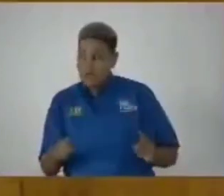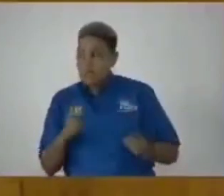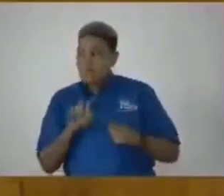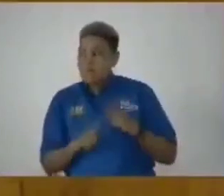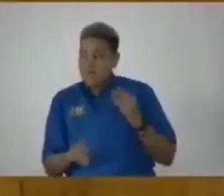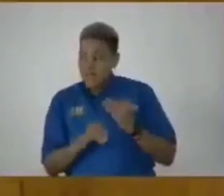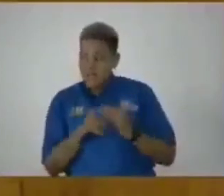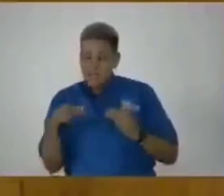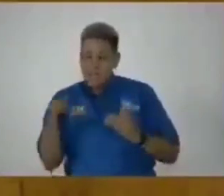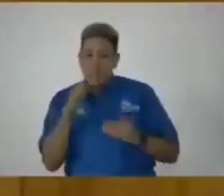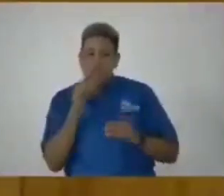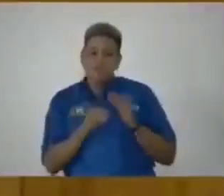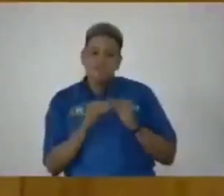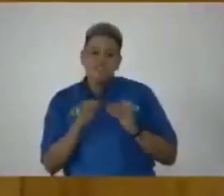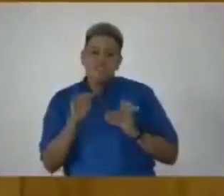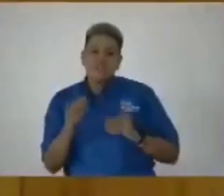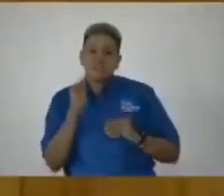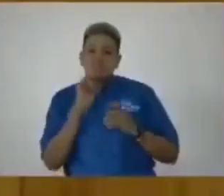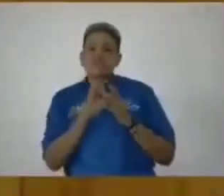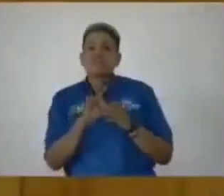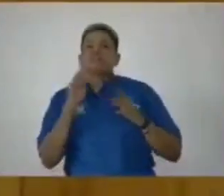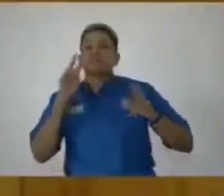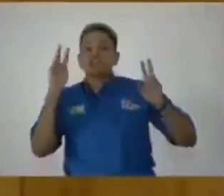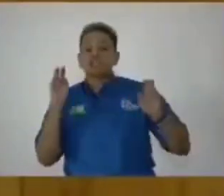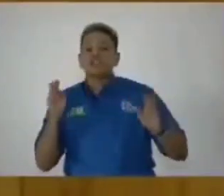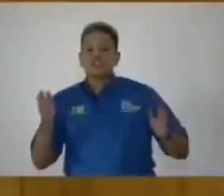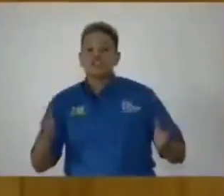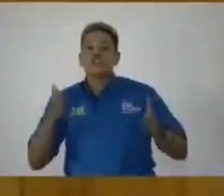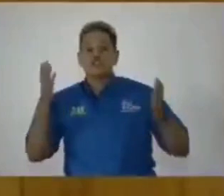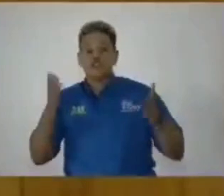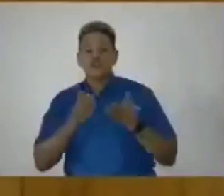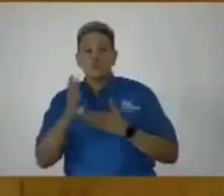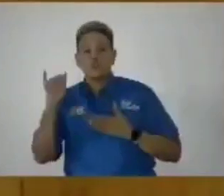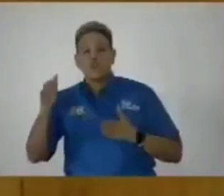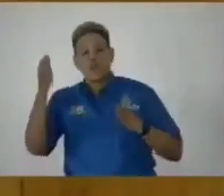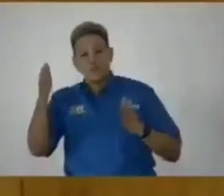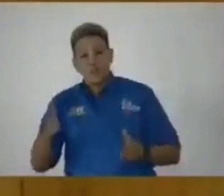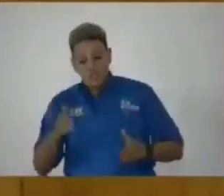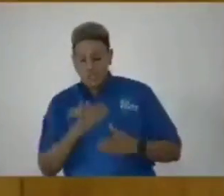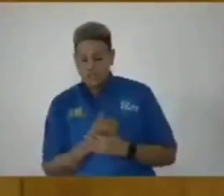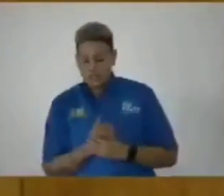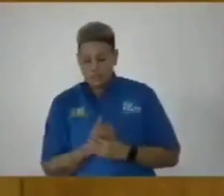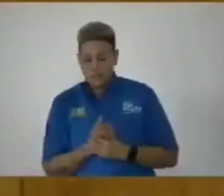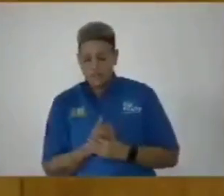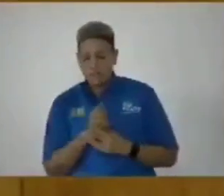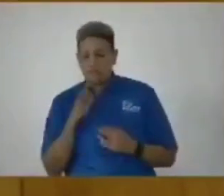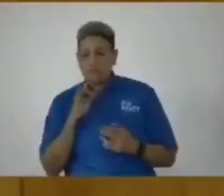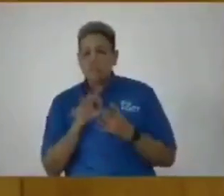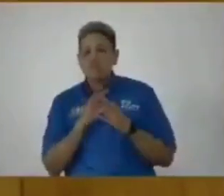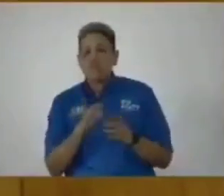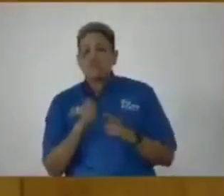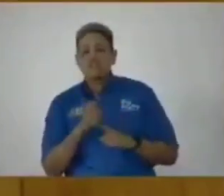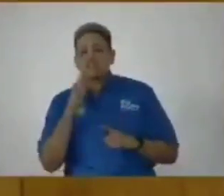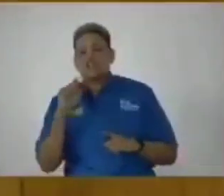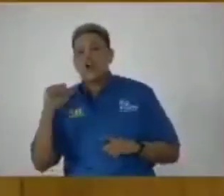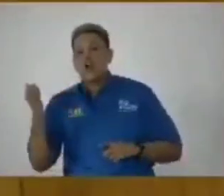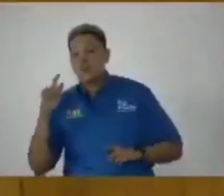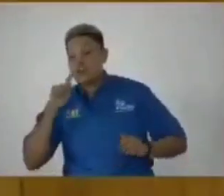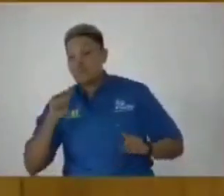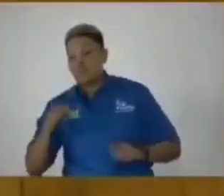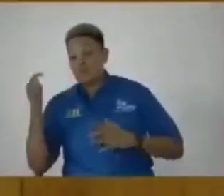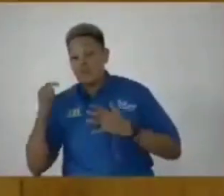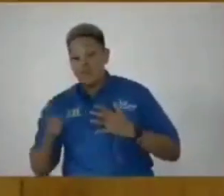they have corrected it in relation to the matters raised by that person. In relation to the rest of the report,